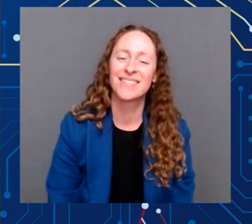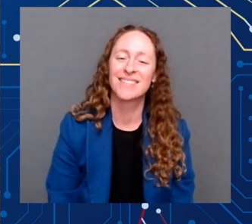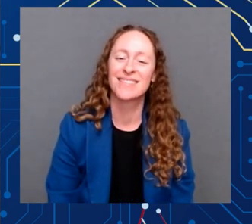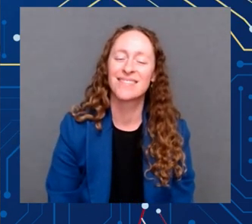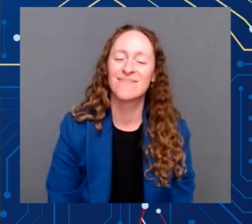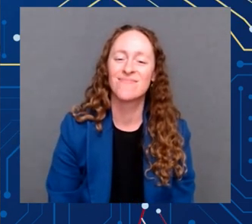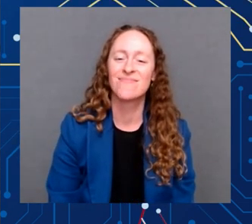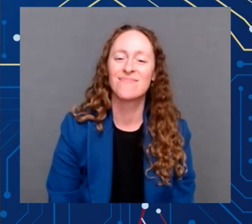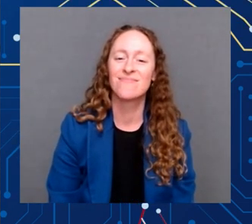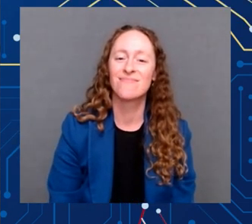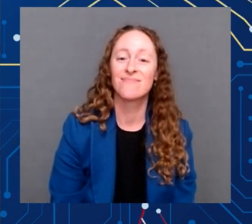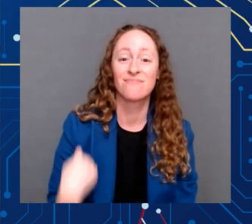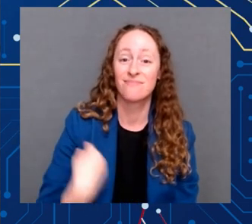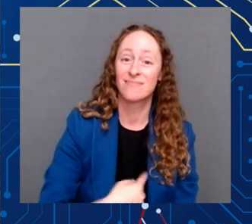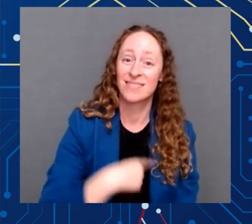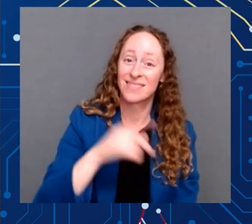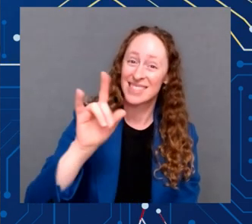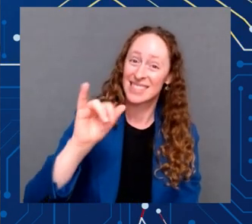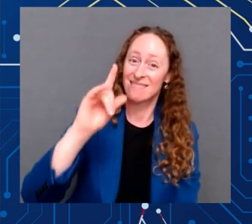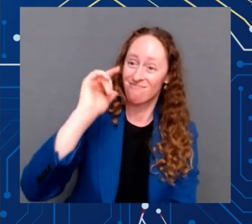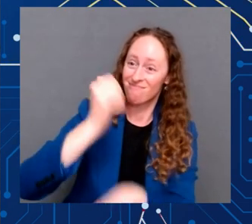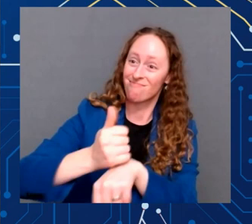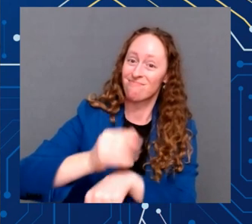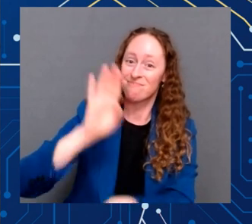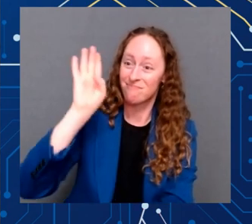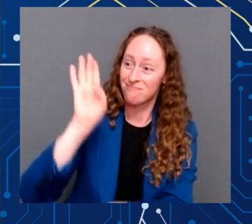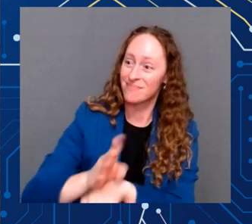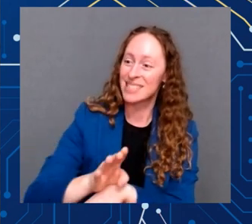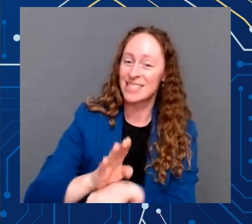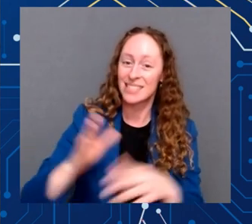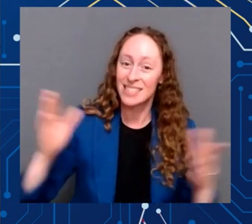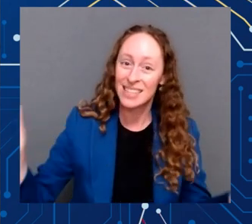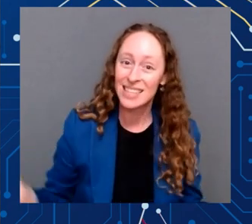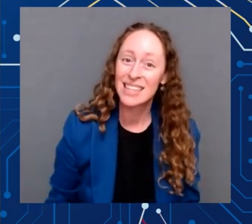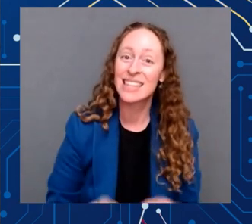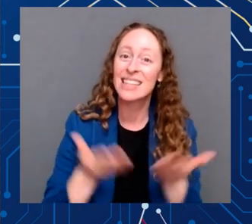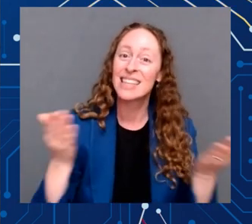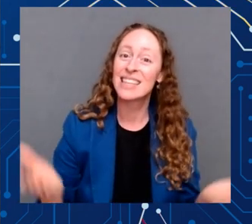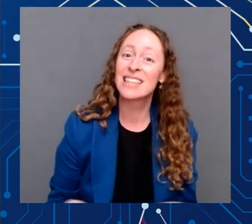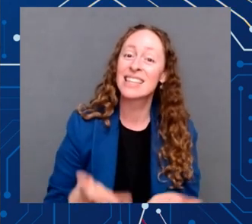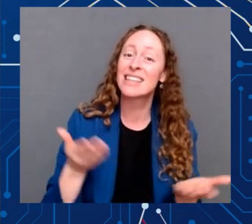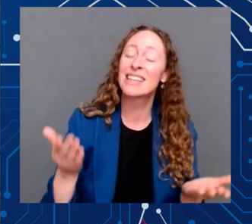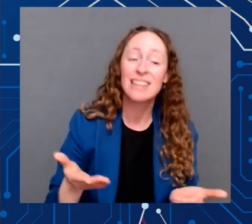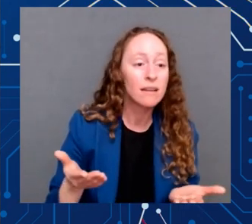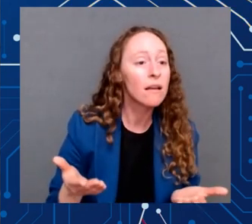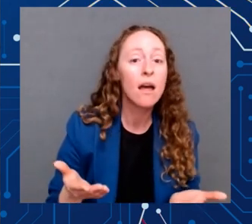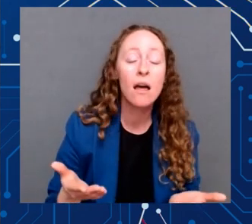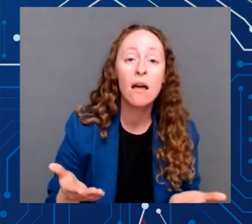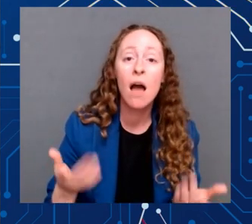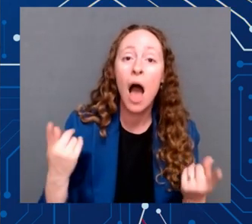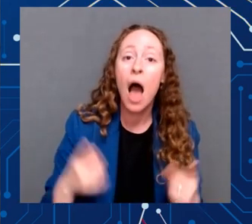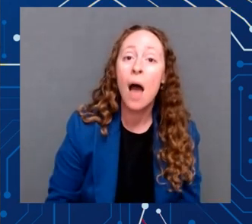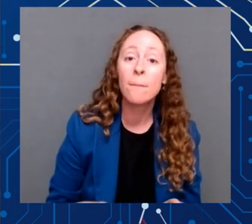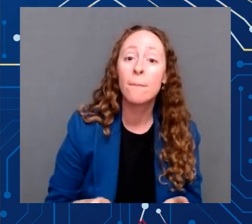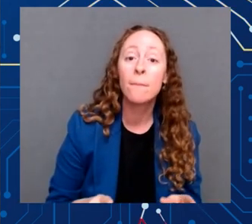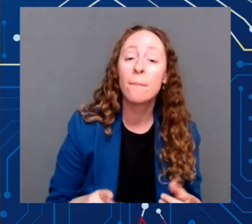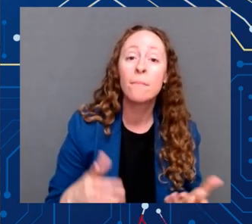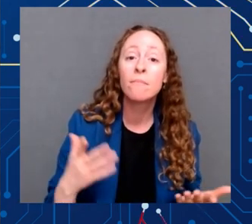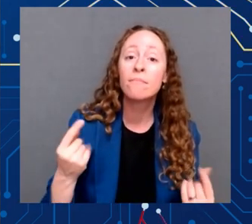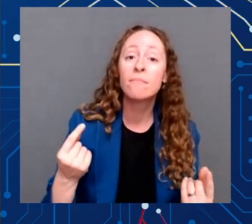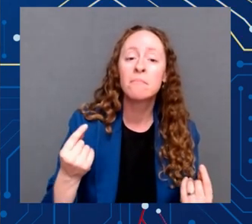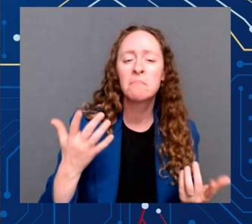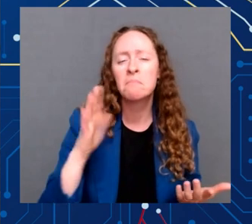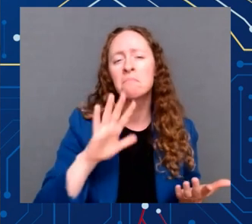over 30 years ago, America had 40 percent of the global production of these chips. And then, something happened.